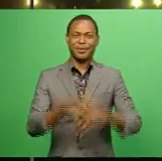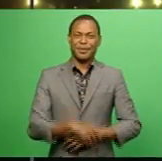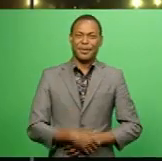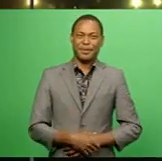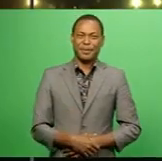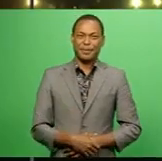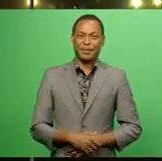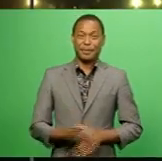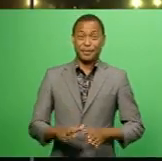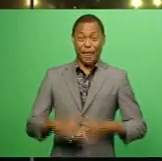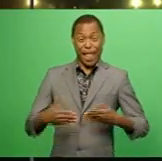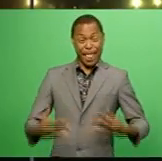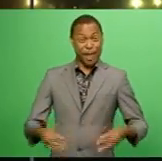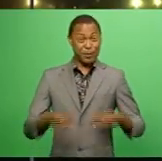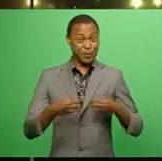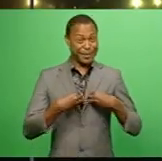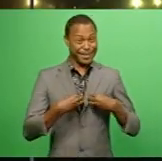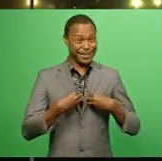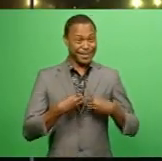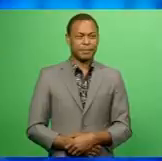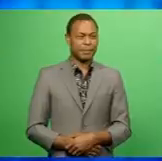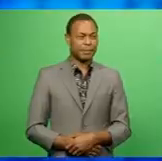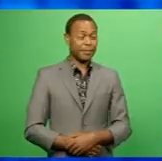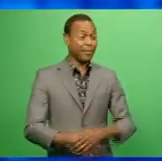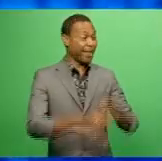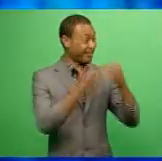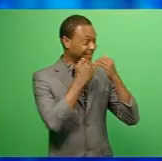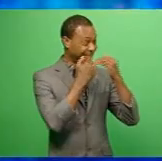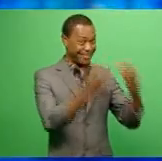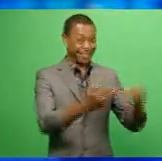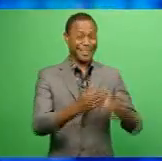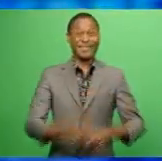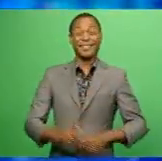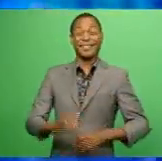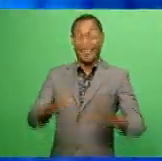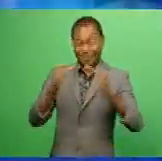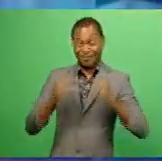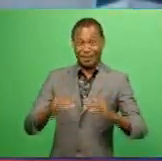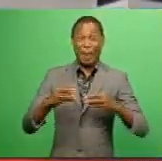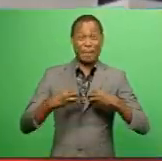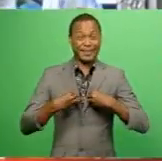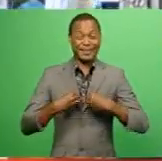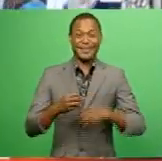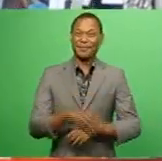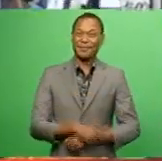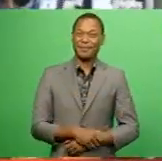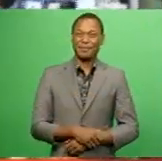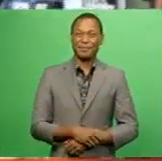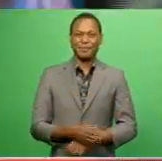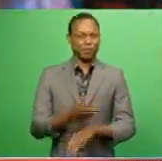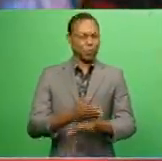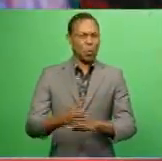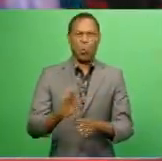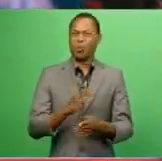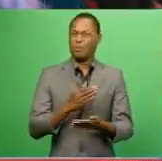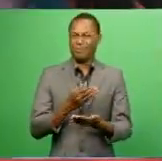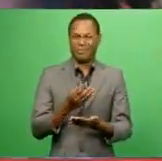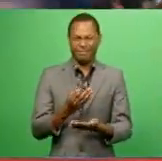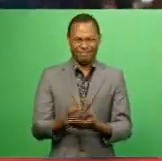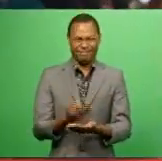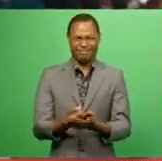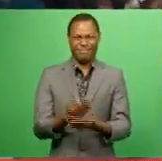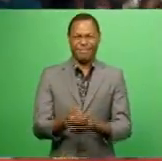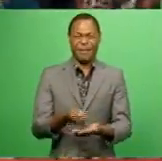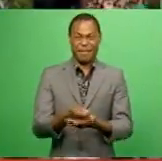And now to business with Whitney. Thanks, Edwin. Coming up in business tonight, no new fees for market stalls,